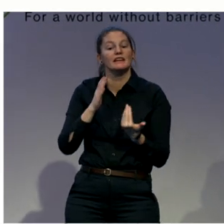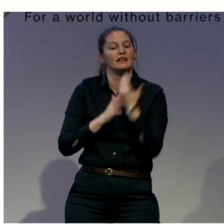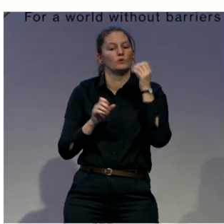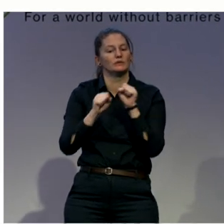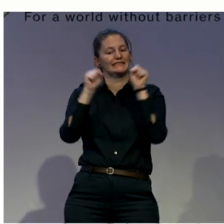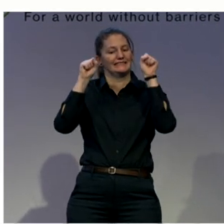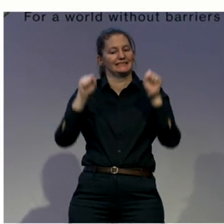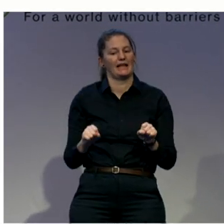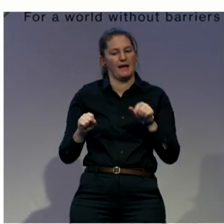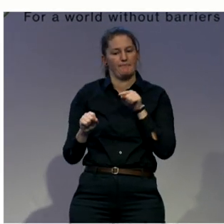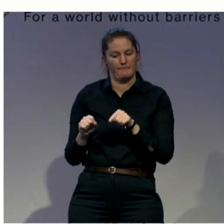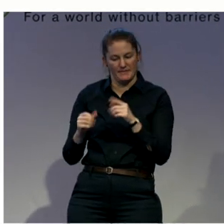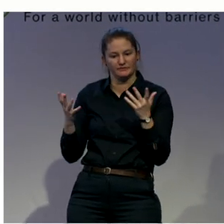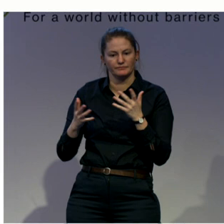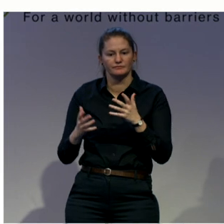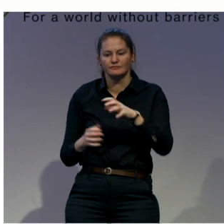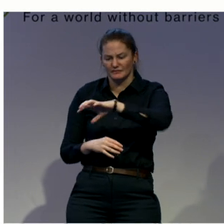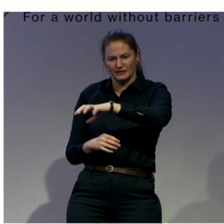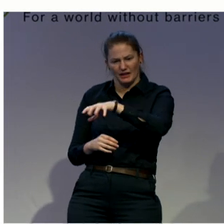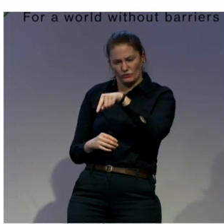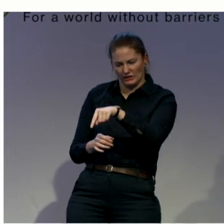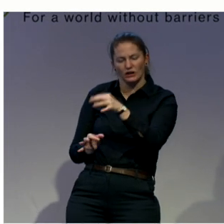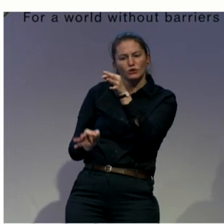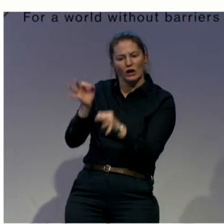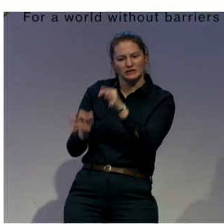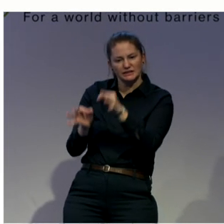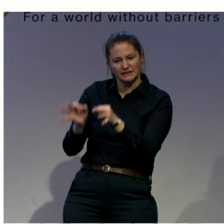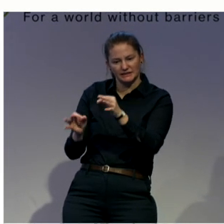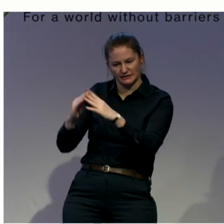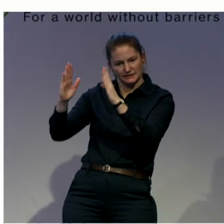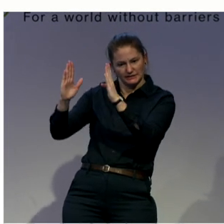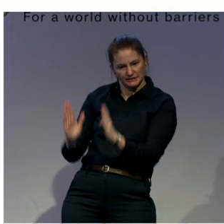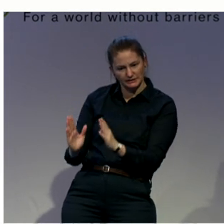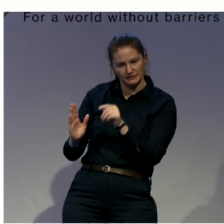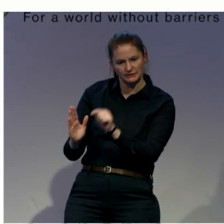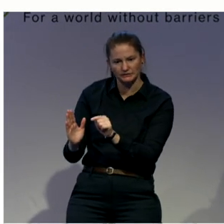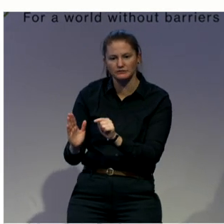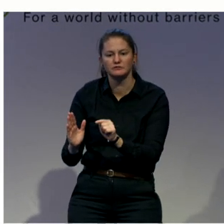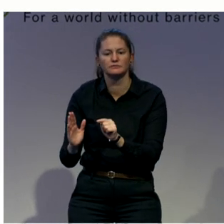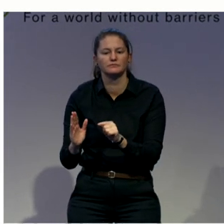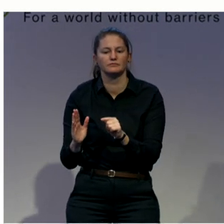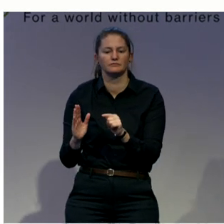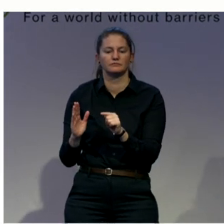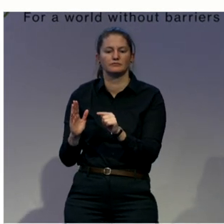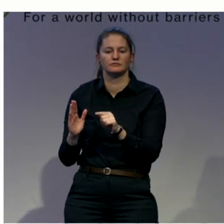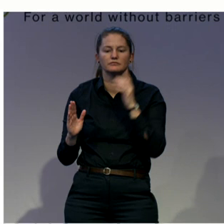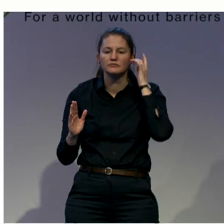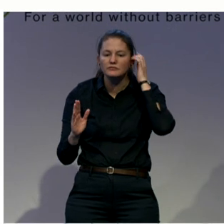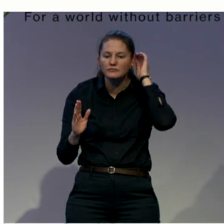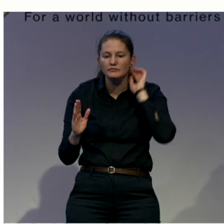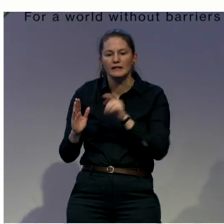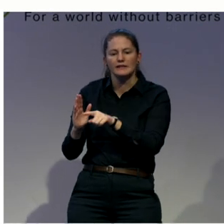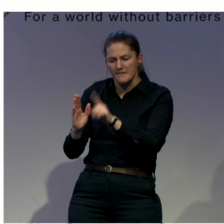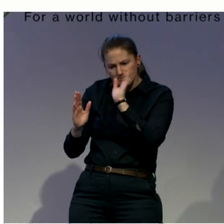that established that, well, the same procedure needed for everyone, no? It was applicable also